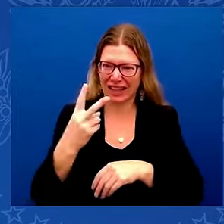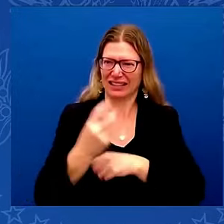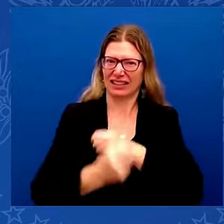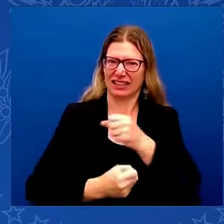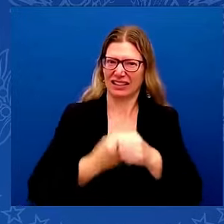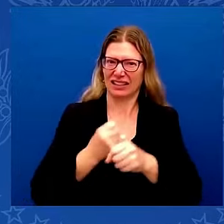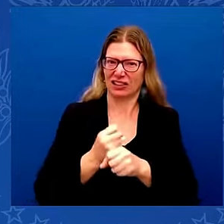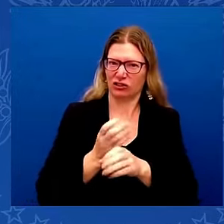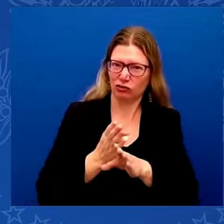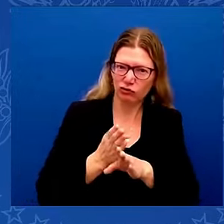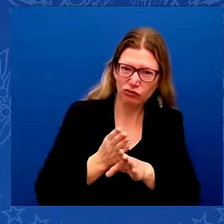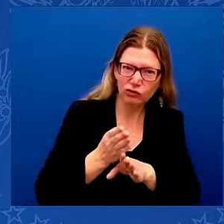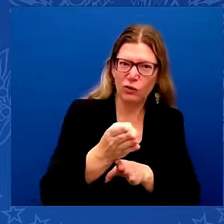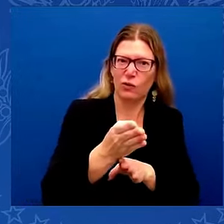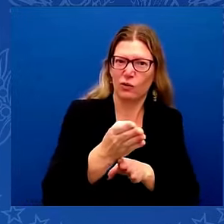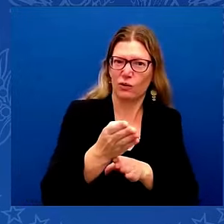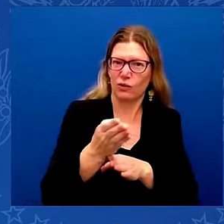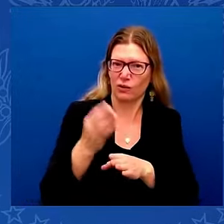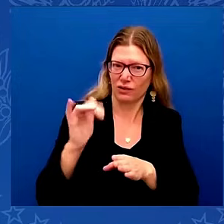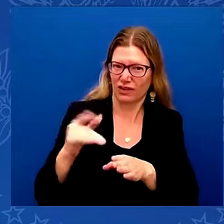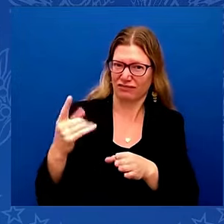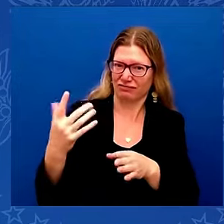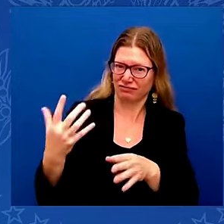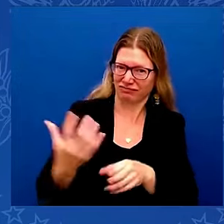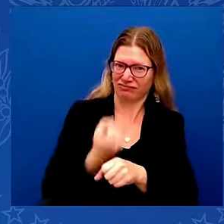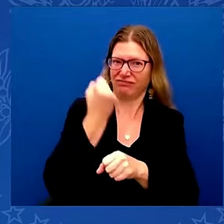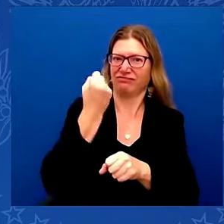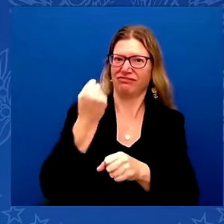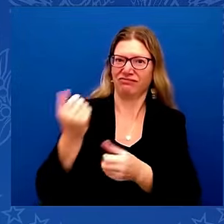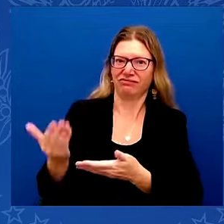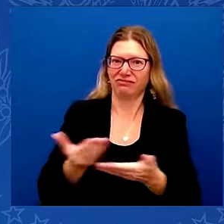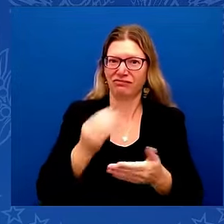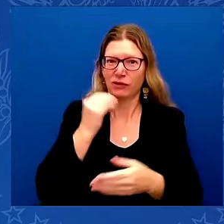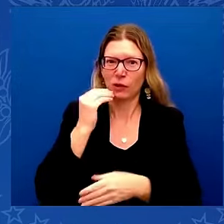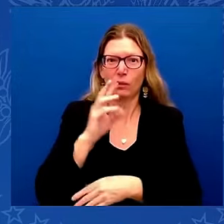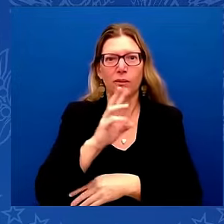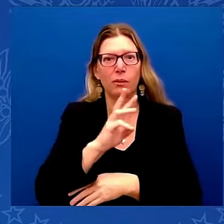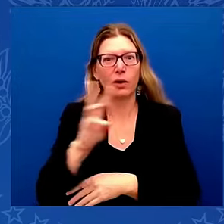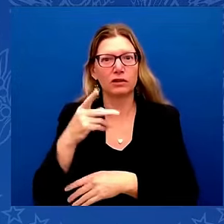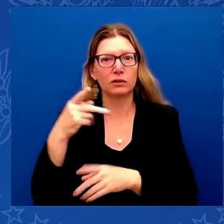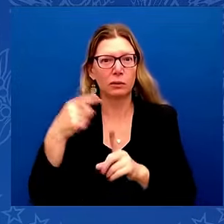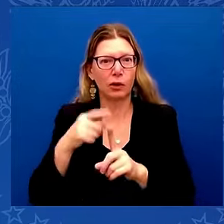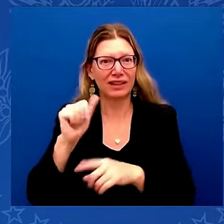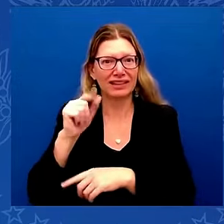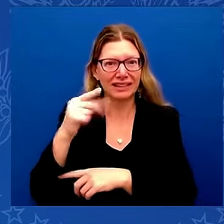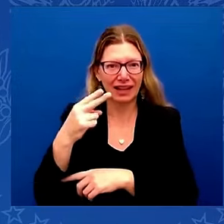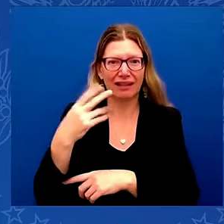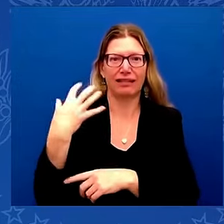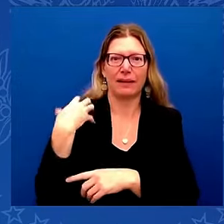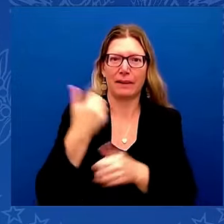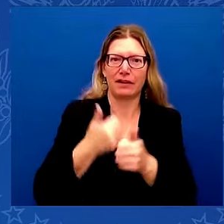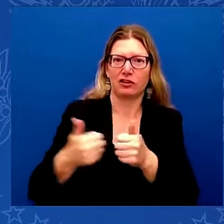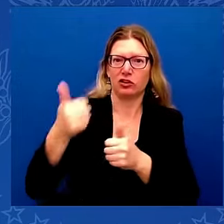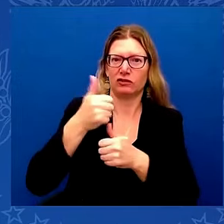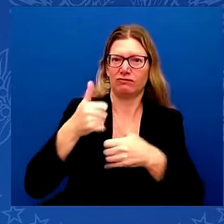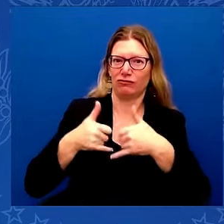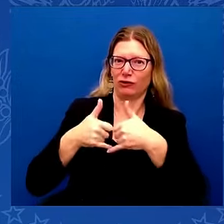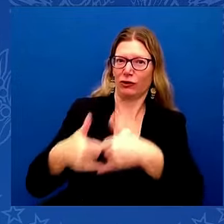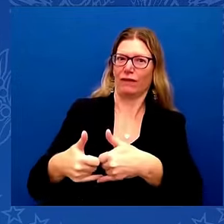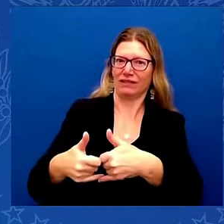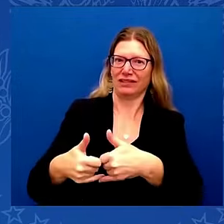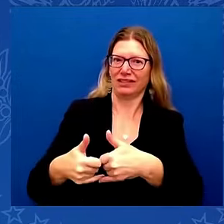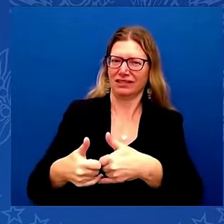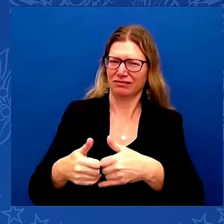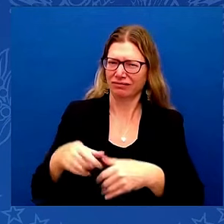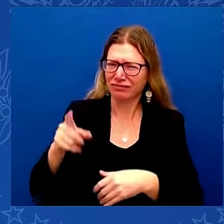Today, you're taking home West Point's 10th Commander-in-Chief Trophy. You should be very proud. And I want you to know